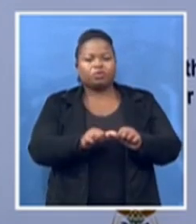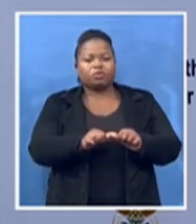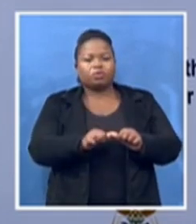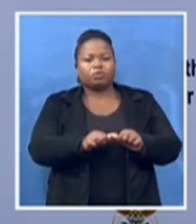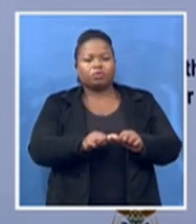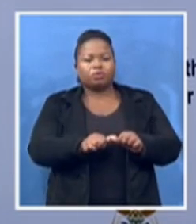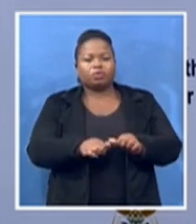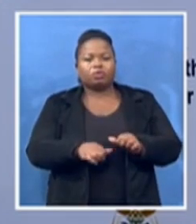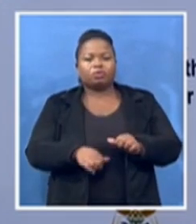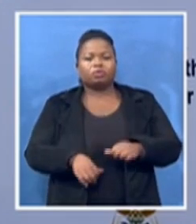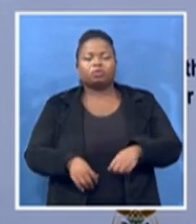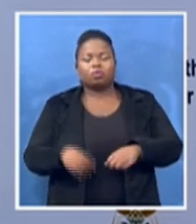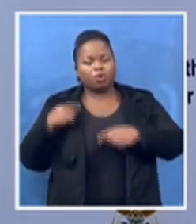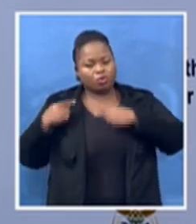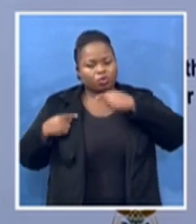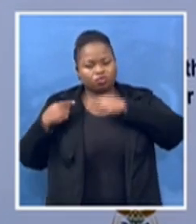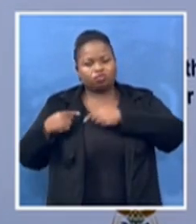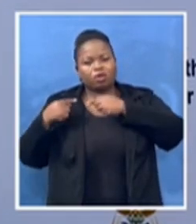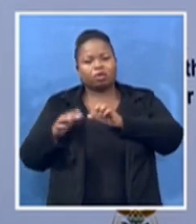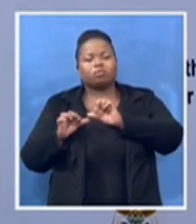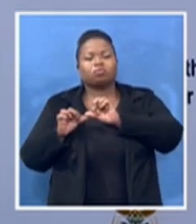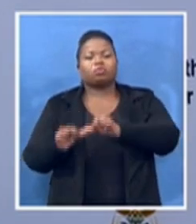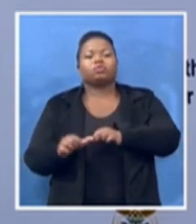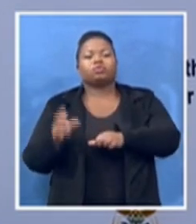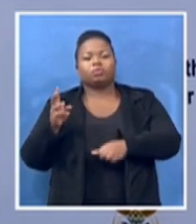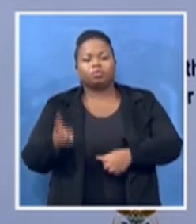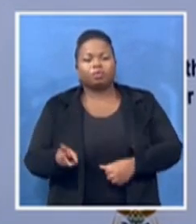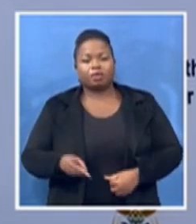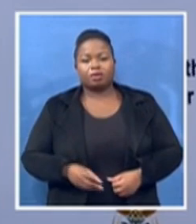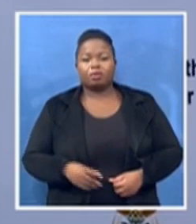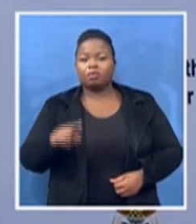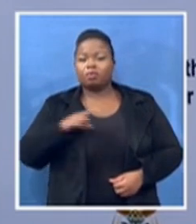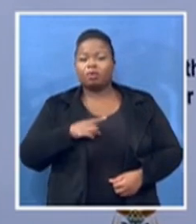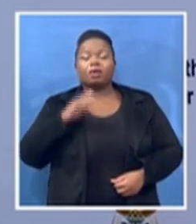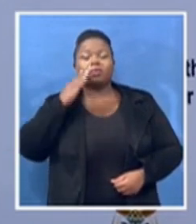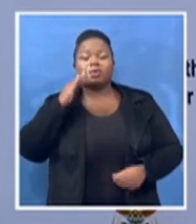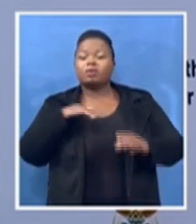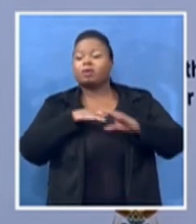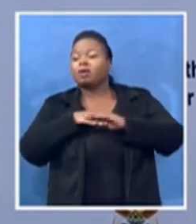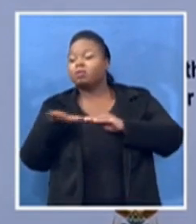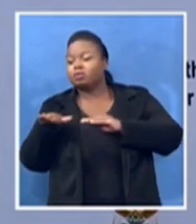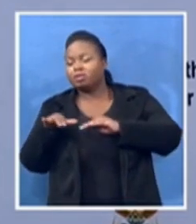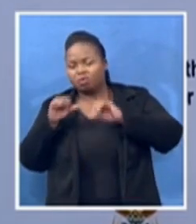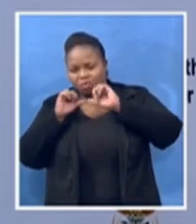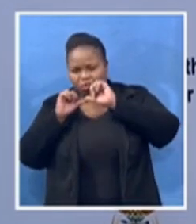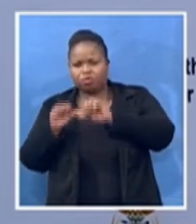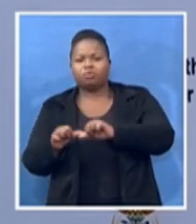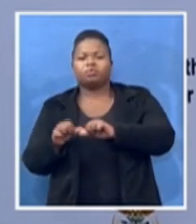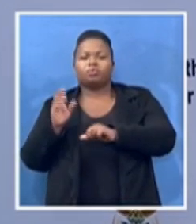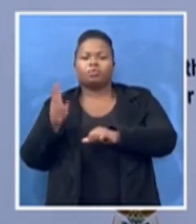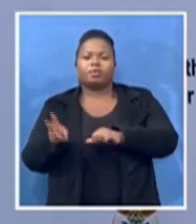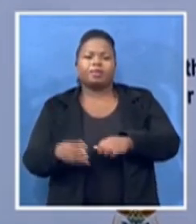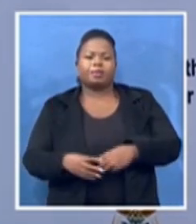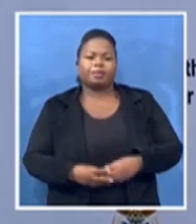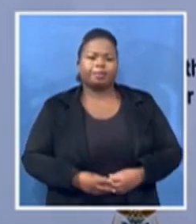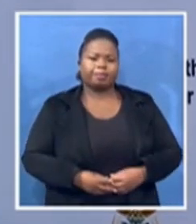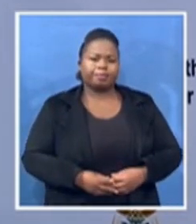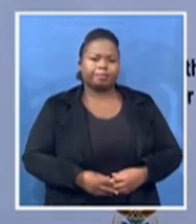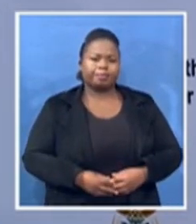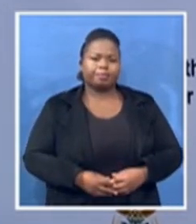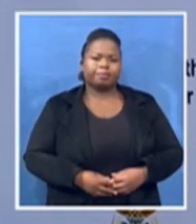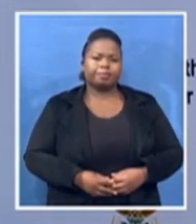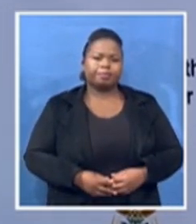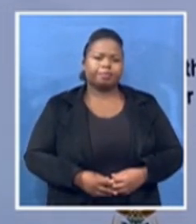even as we are released we'll continue where we left off the secretary general couldn't know